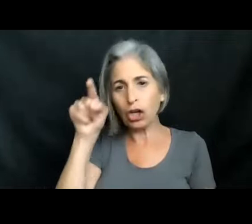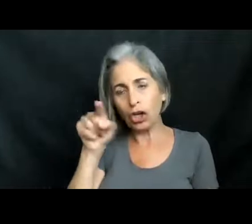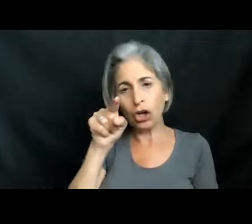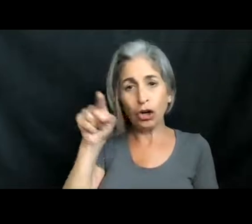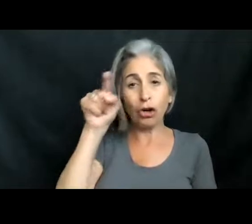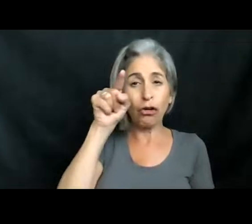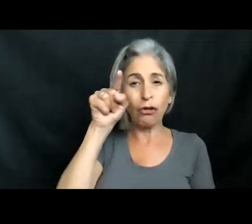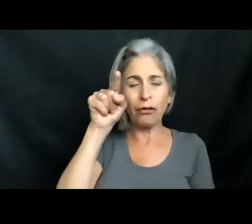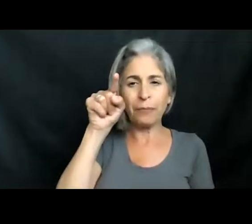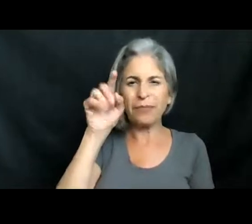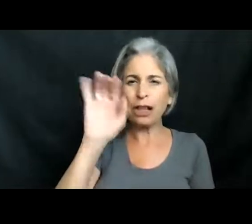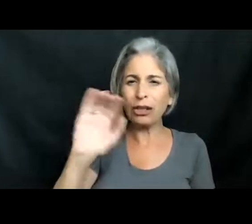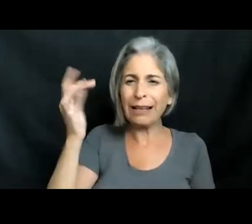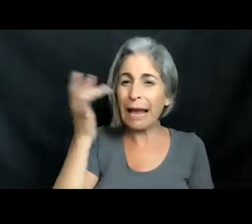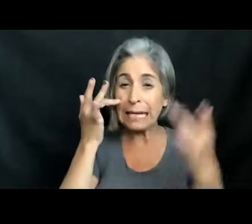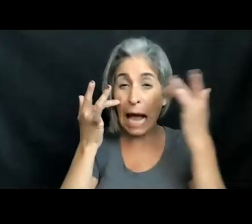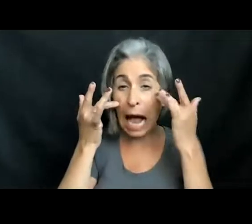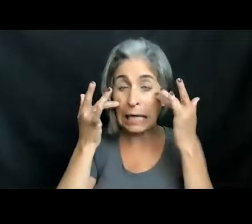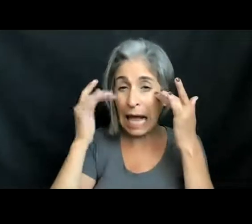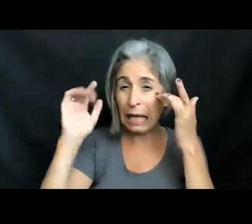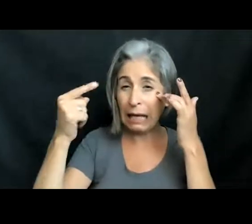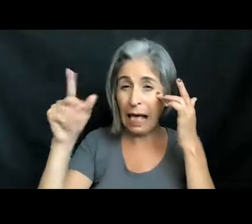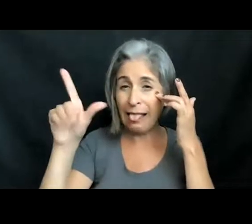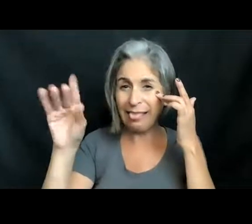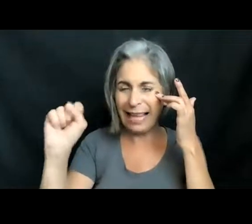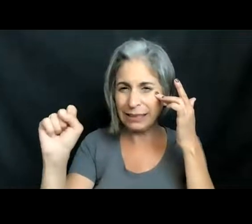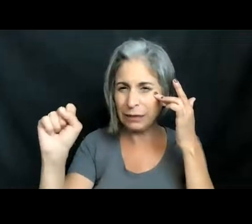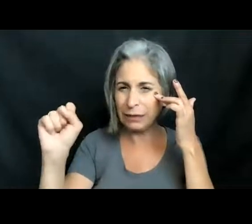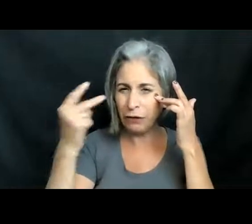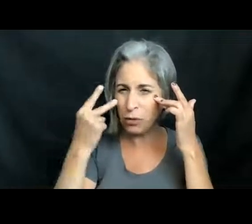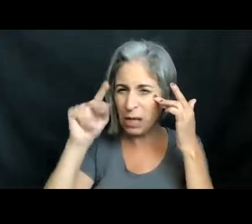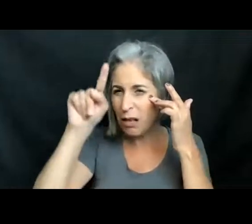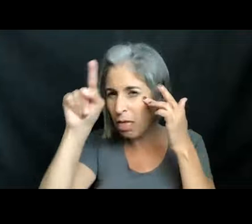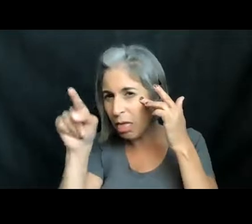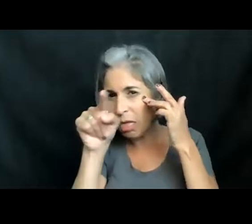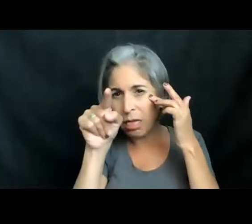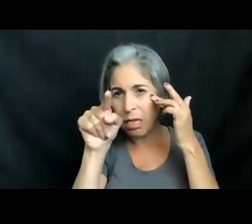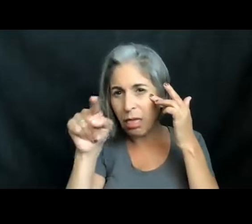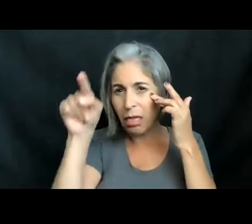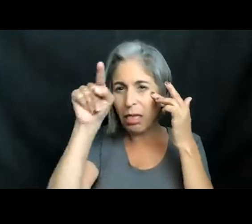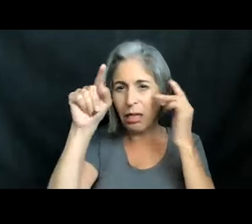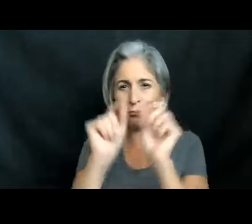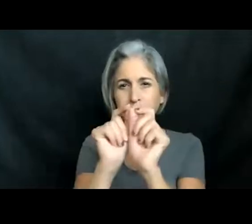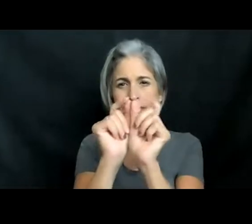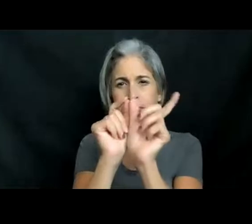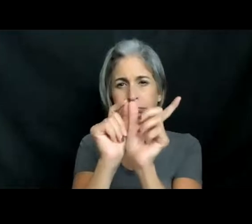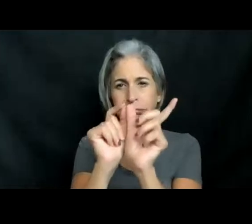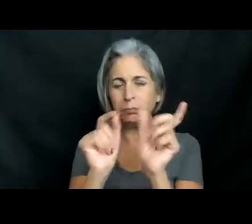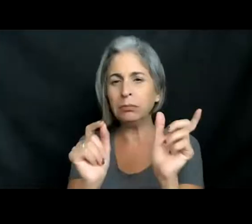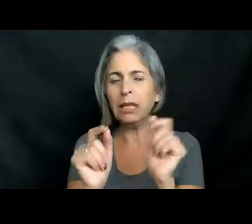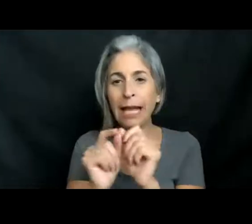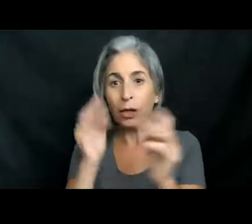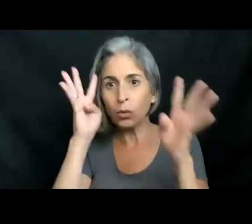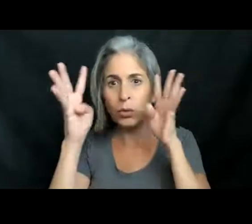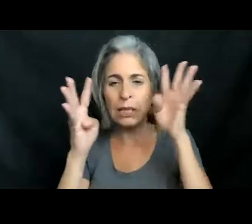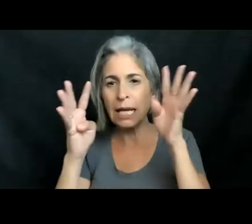lens, it does really look like a contact lens where it's concave on one side, convex on the other, and creates